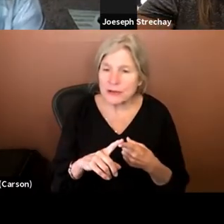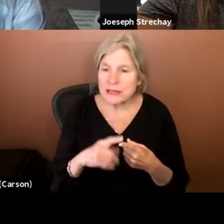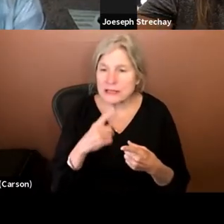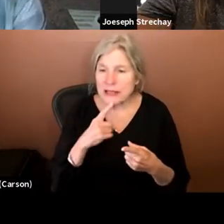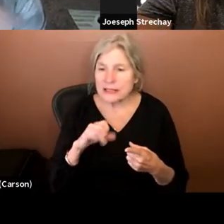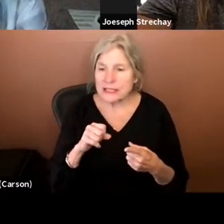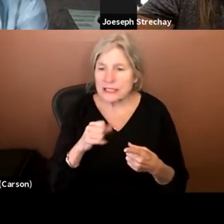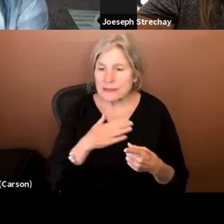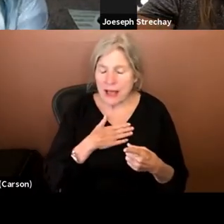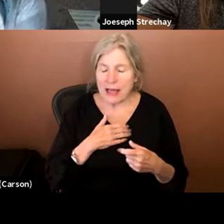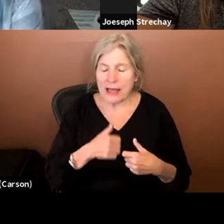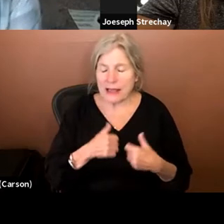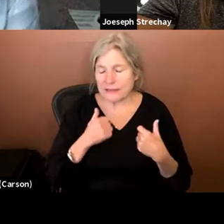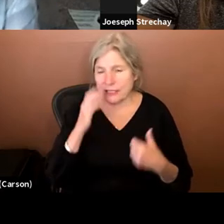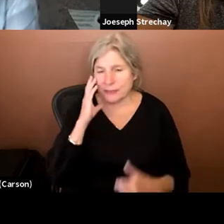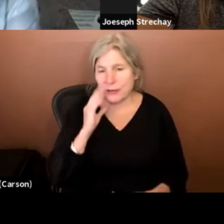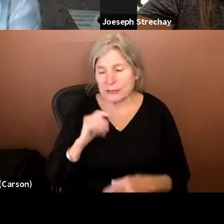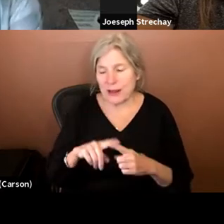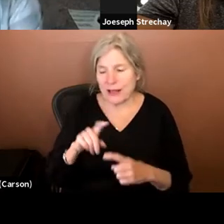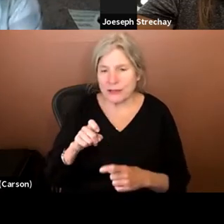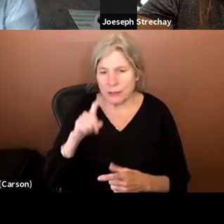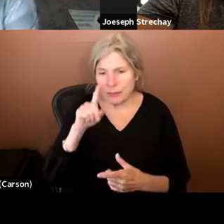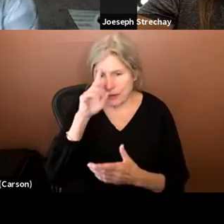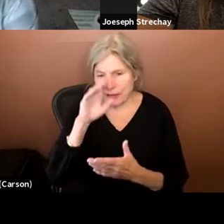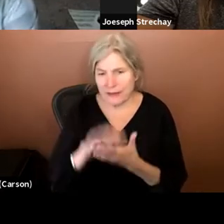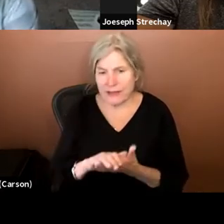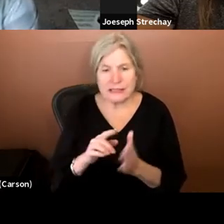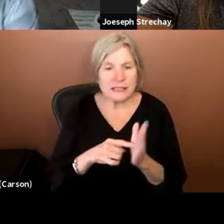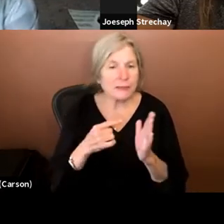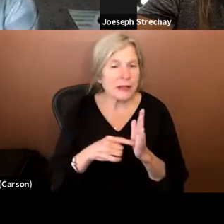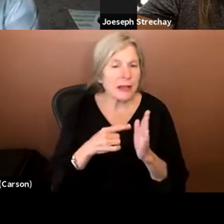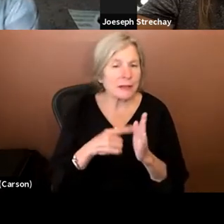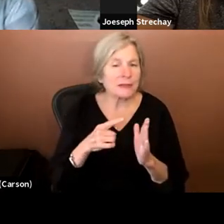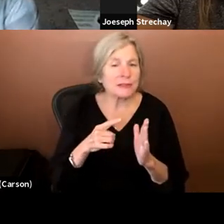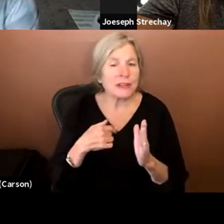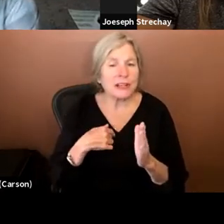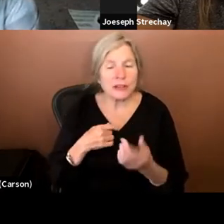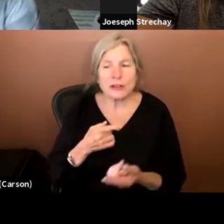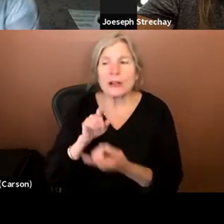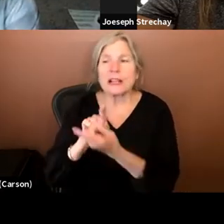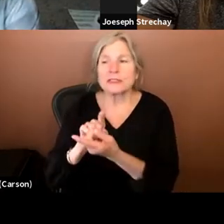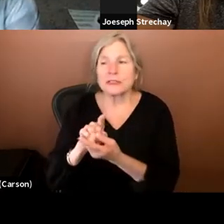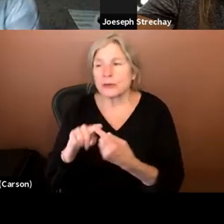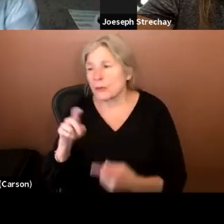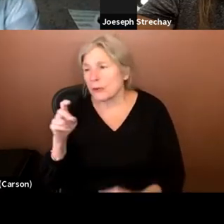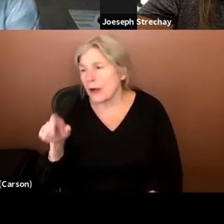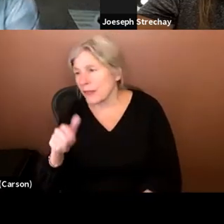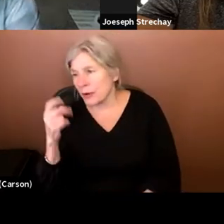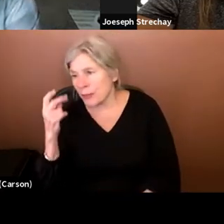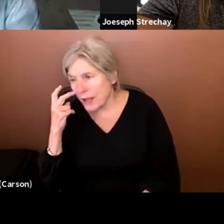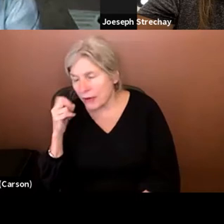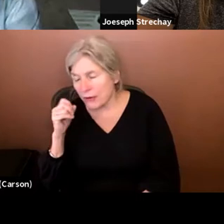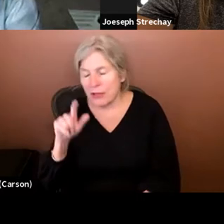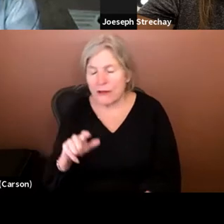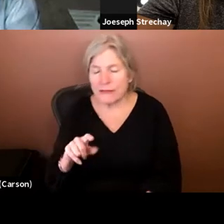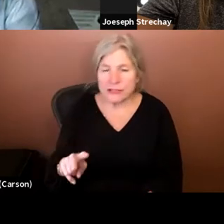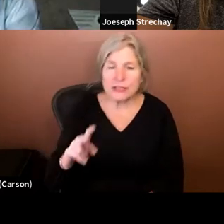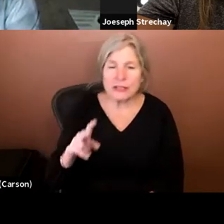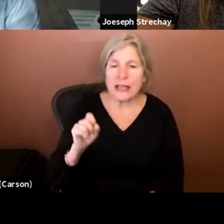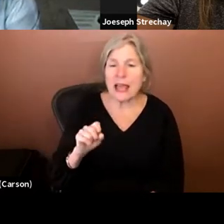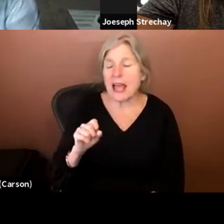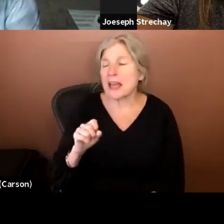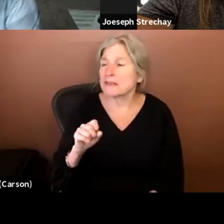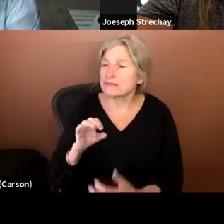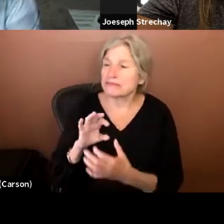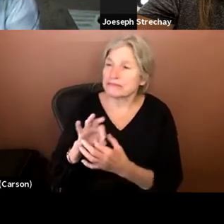this is my lived experience, but I got to believe that sometimes you run into other blind or low vision individuals that either, you know, can resonate